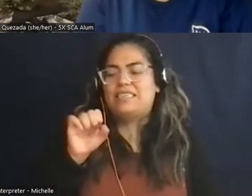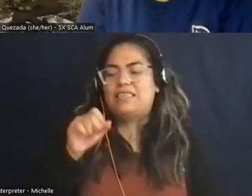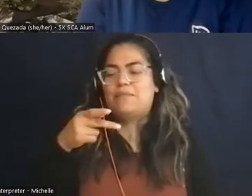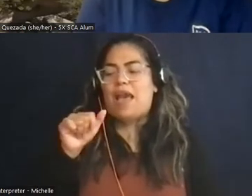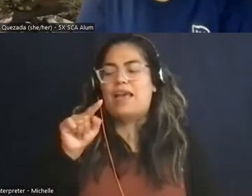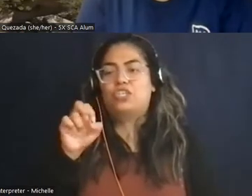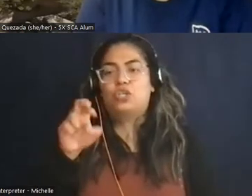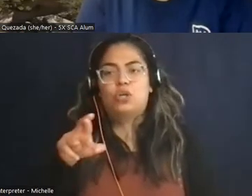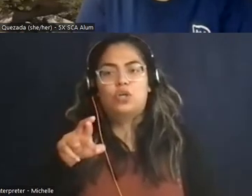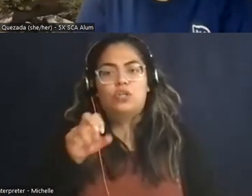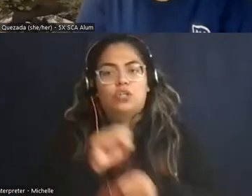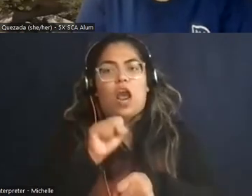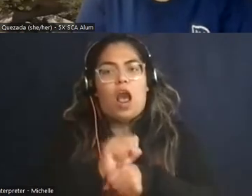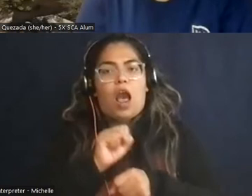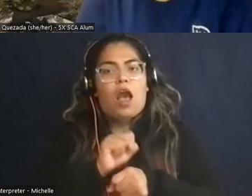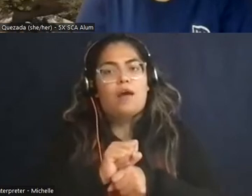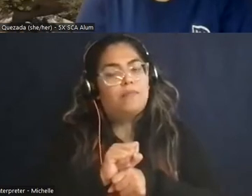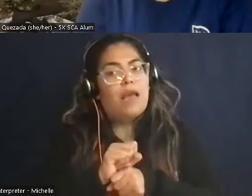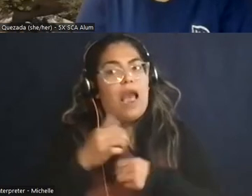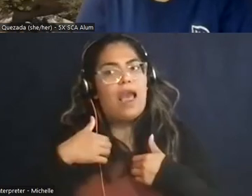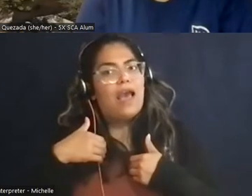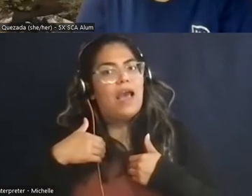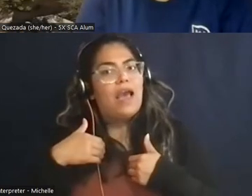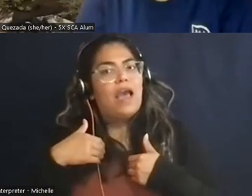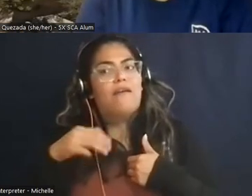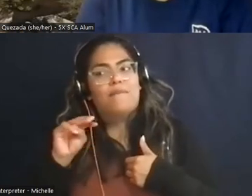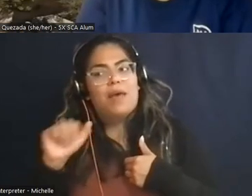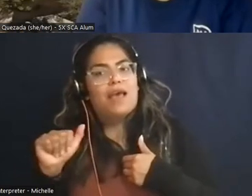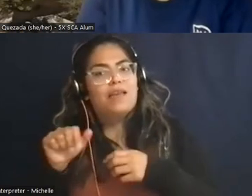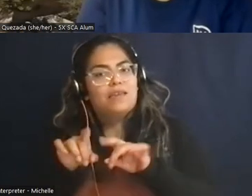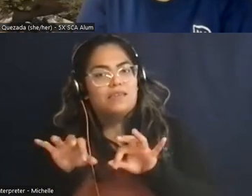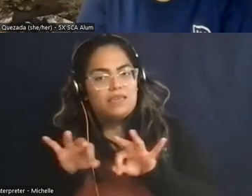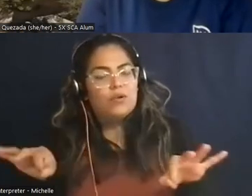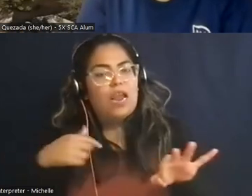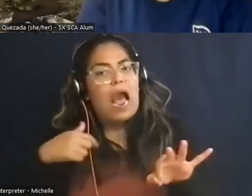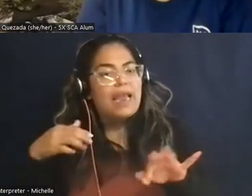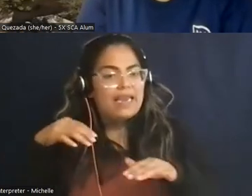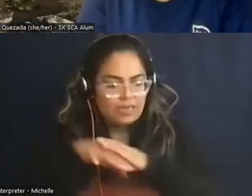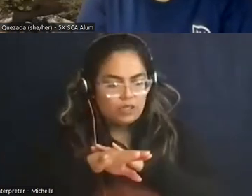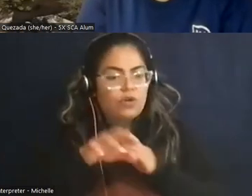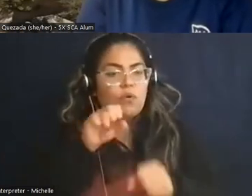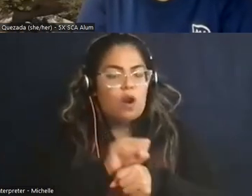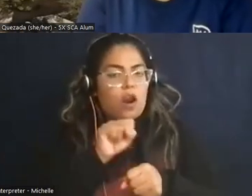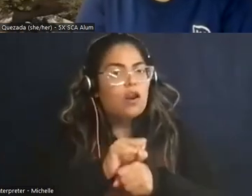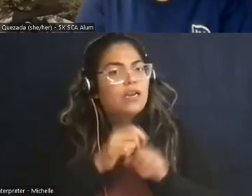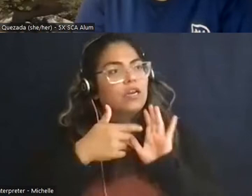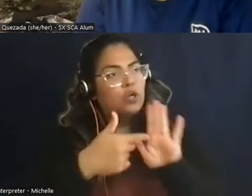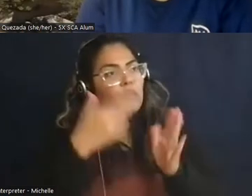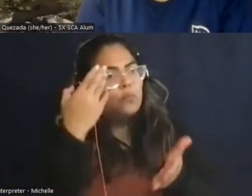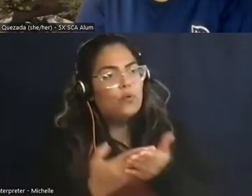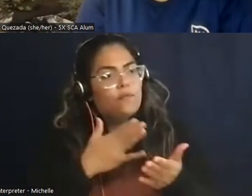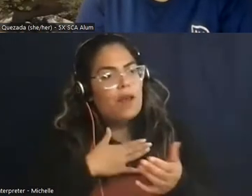here for my sca is i'm going to work hard and uh just let my work speak for itself and let other